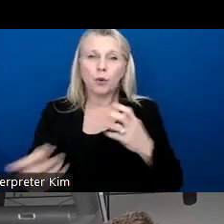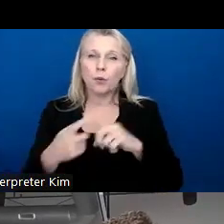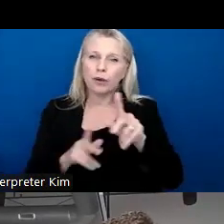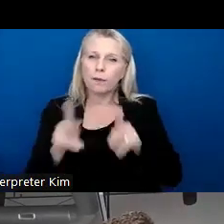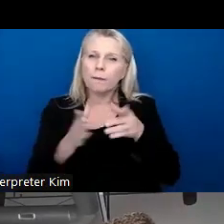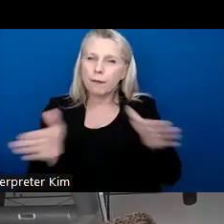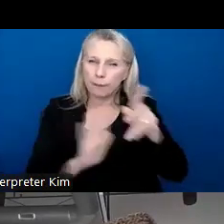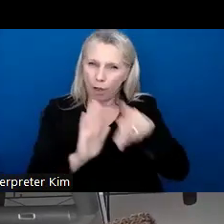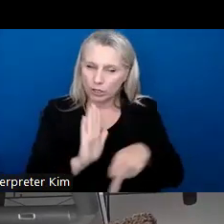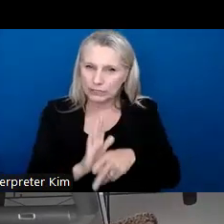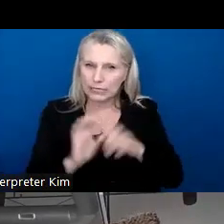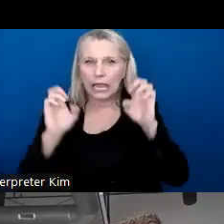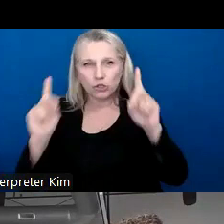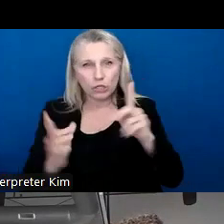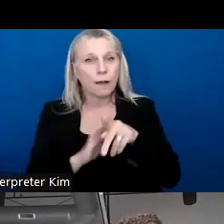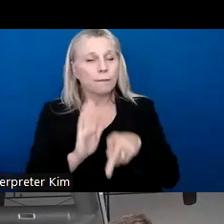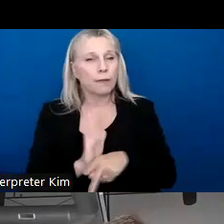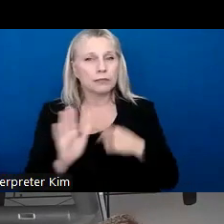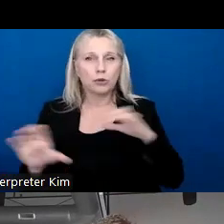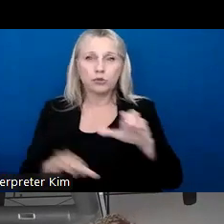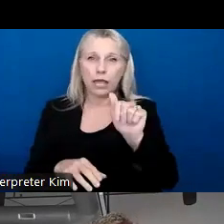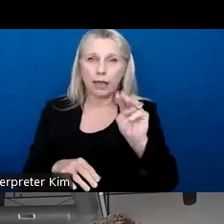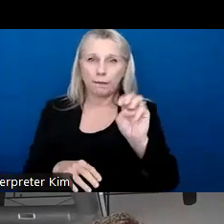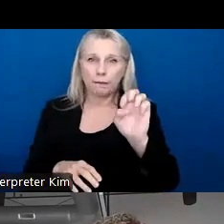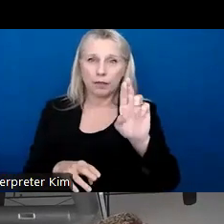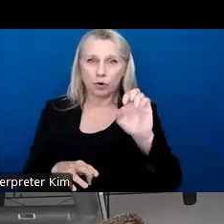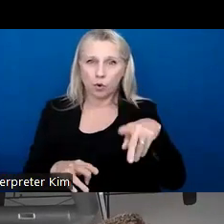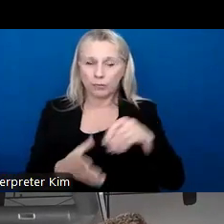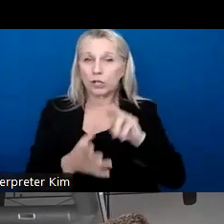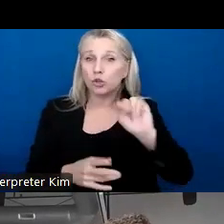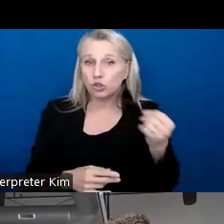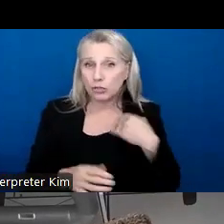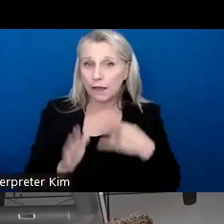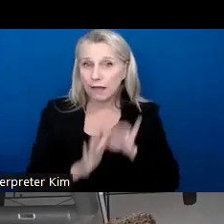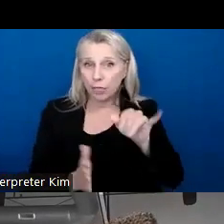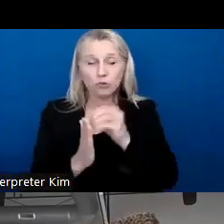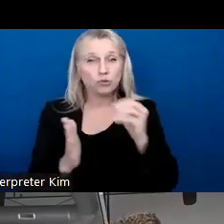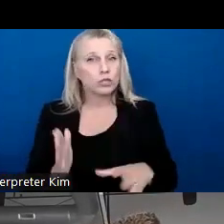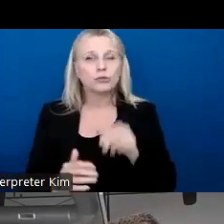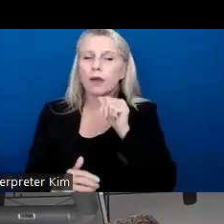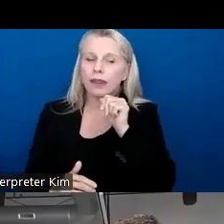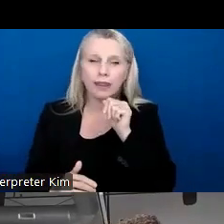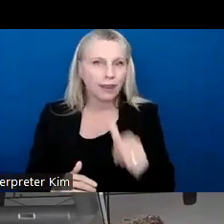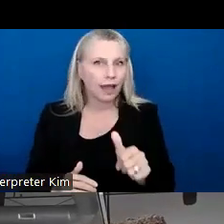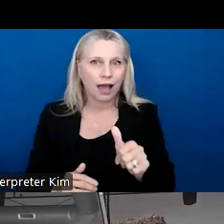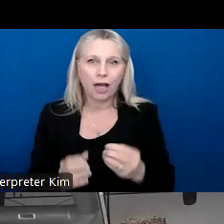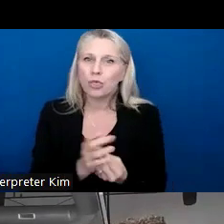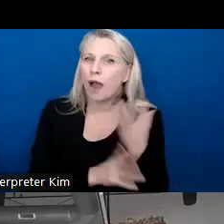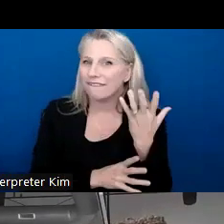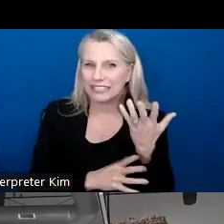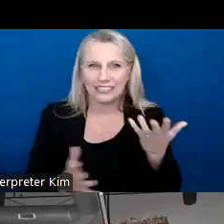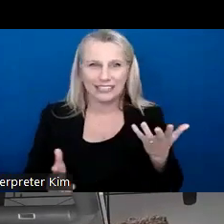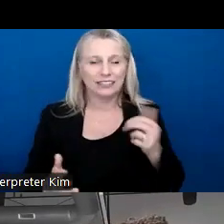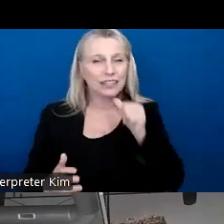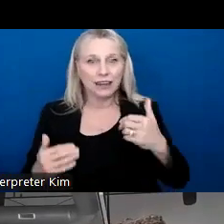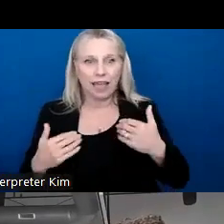policy. Um, I was doing AmeriCorps in New Jersey, and then I quickly found out that these students were not thriving because they didn't